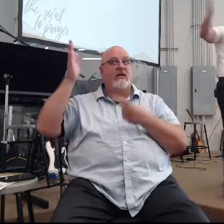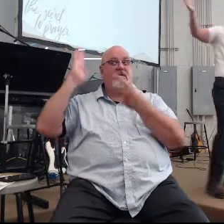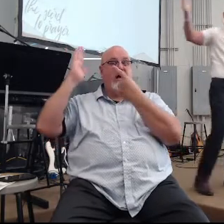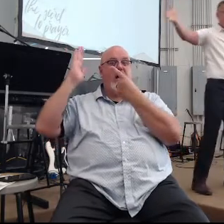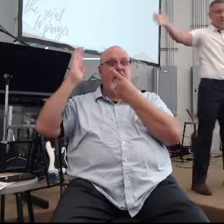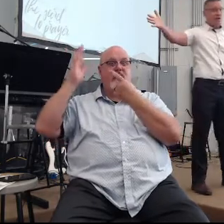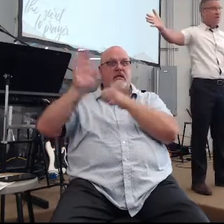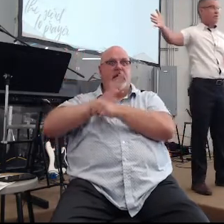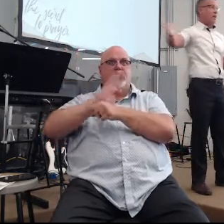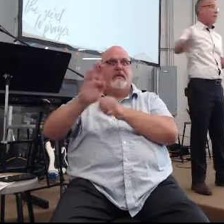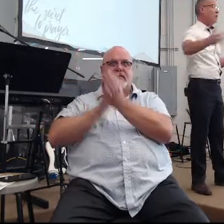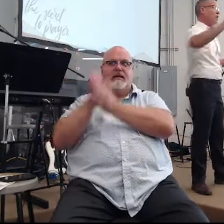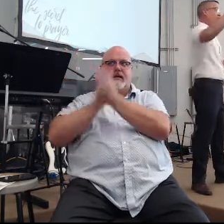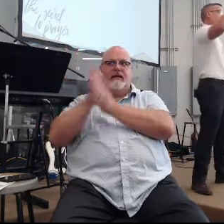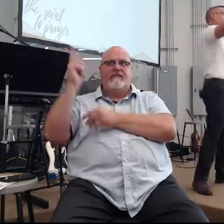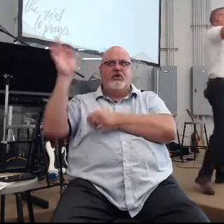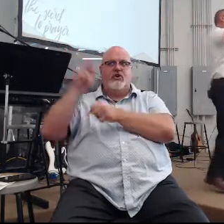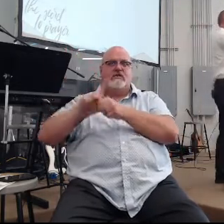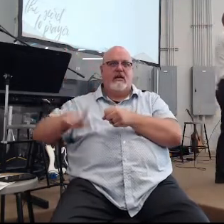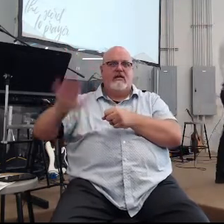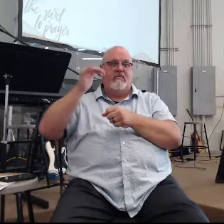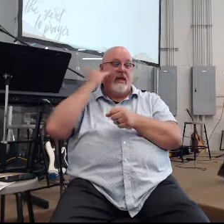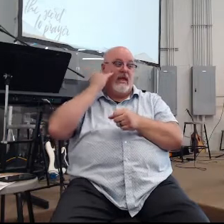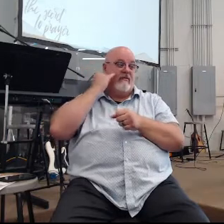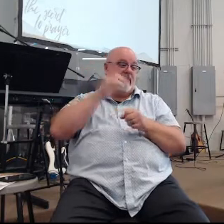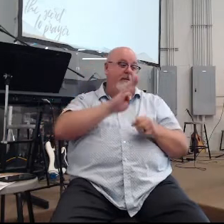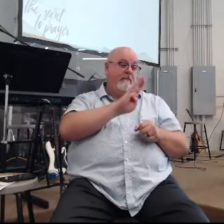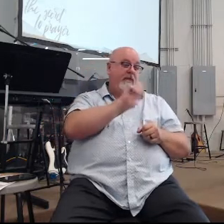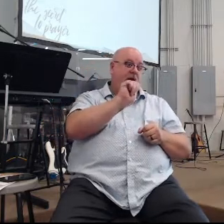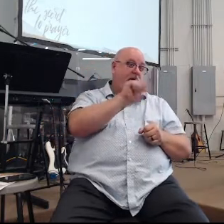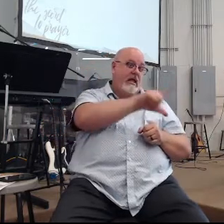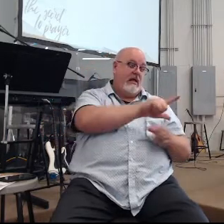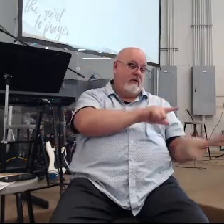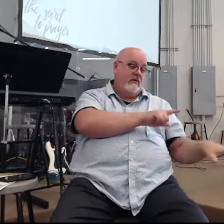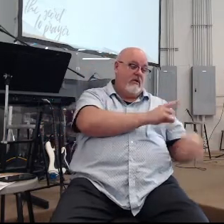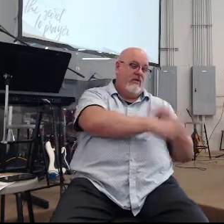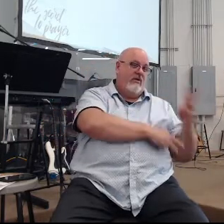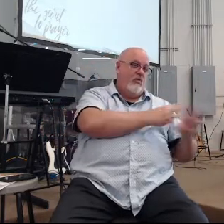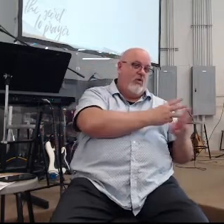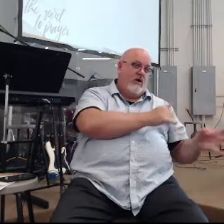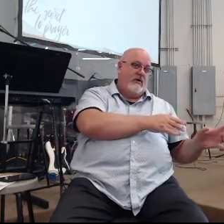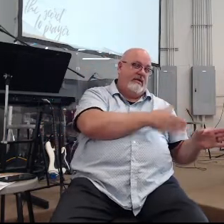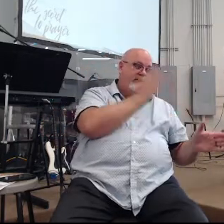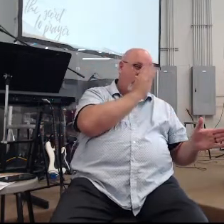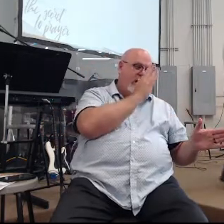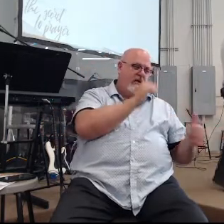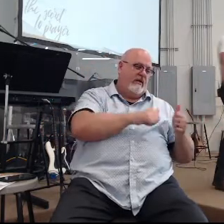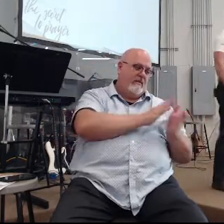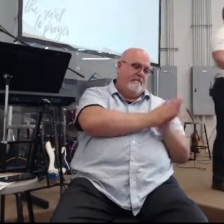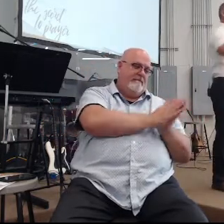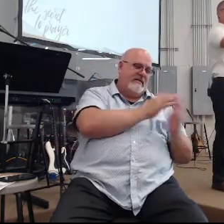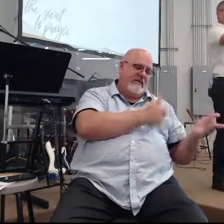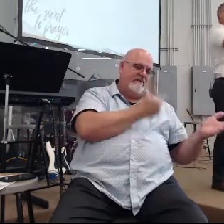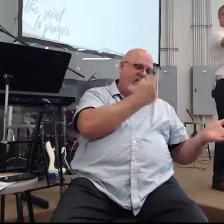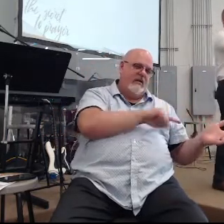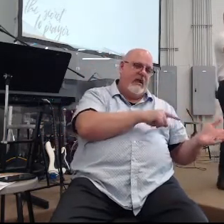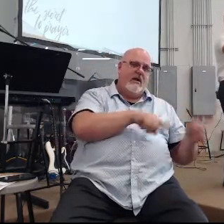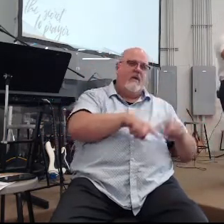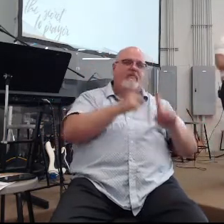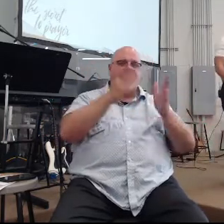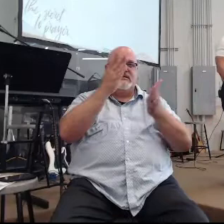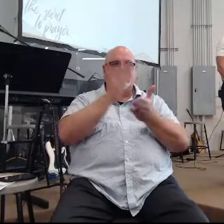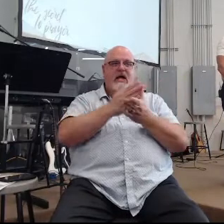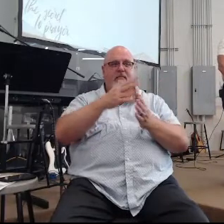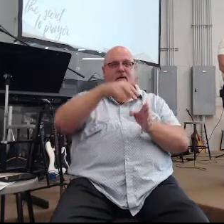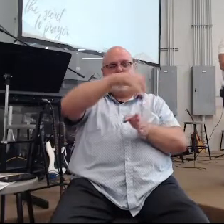get busy about his kingdom if Baal who is one of the gods of this world is God then get busy about him but stop this